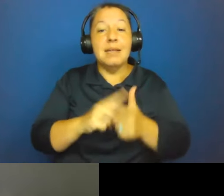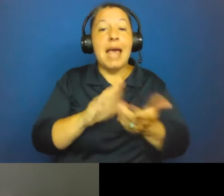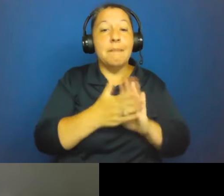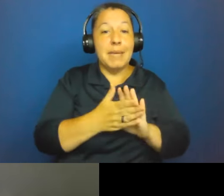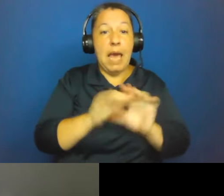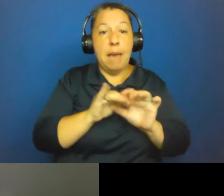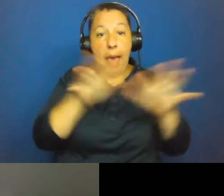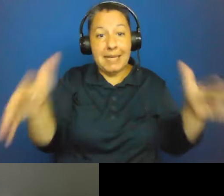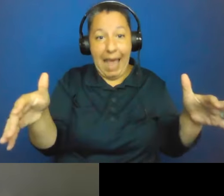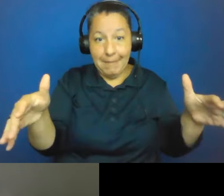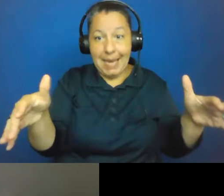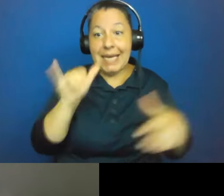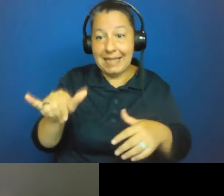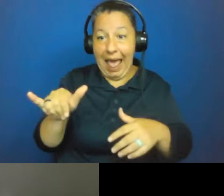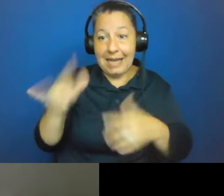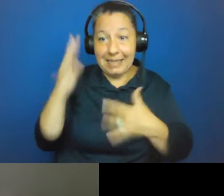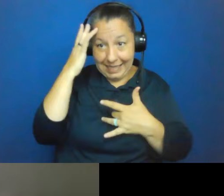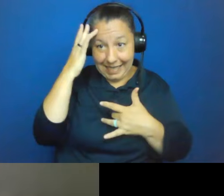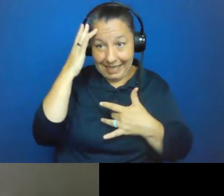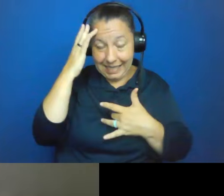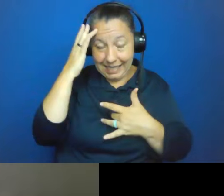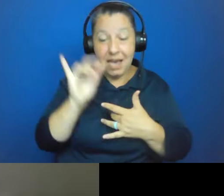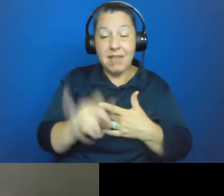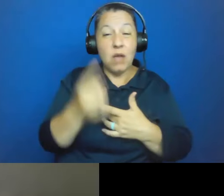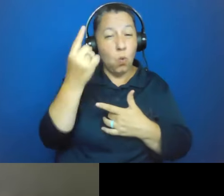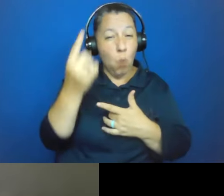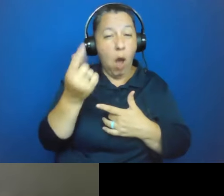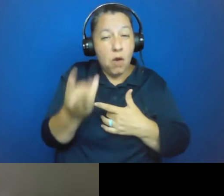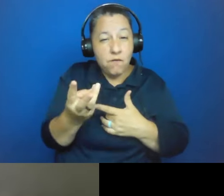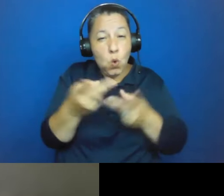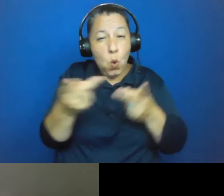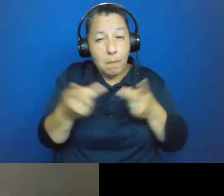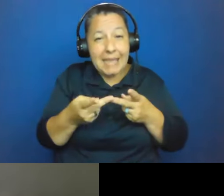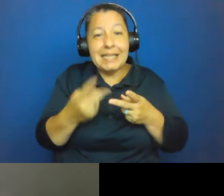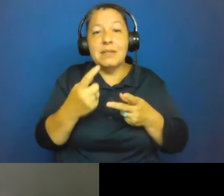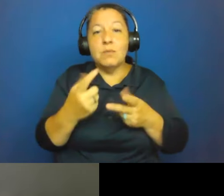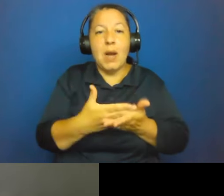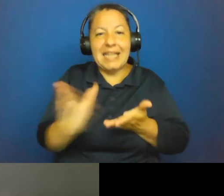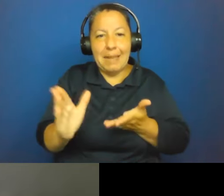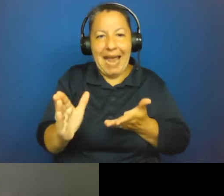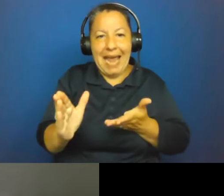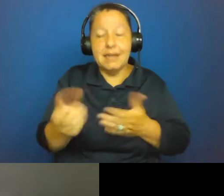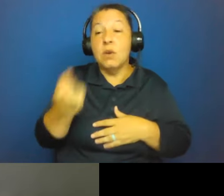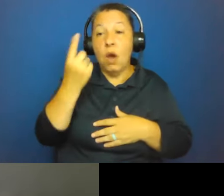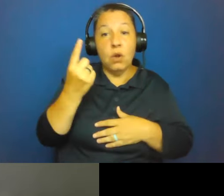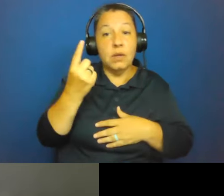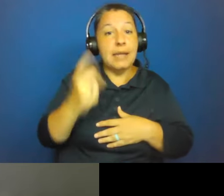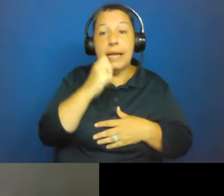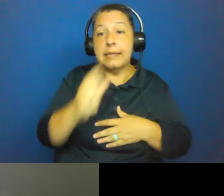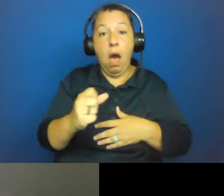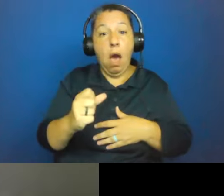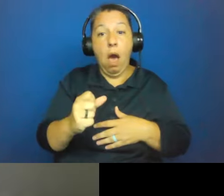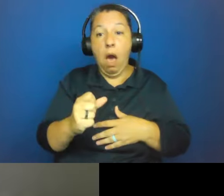places that has actually eliminated. And I'm very careful of saying eradicated because eradicated means it's gone for good.